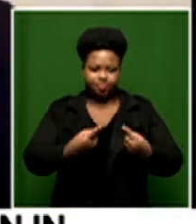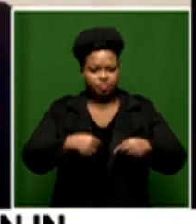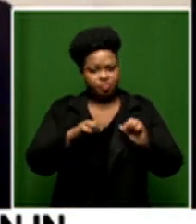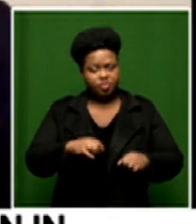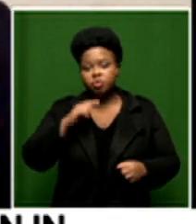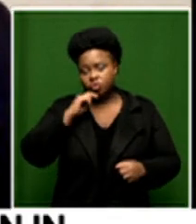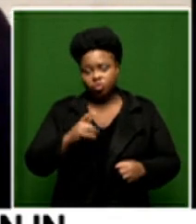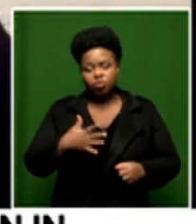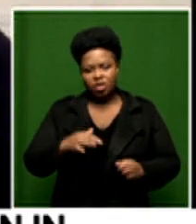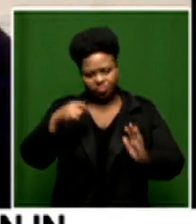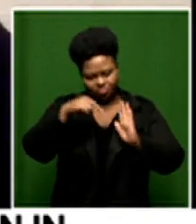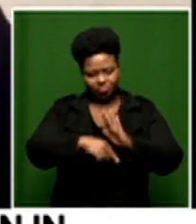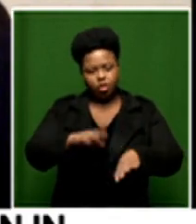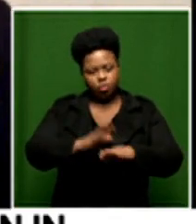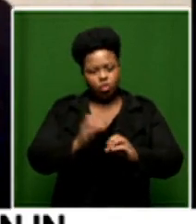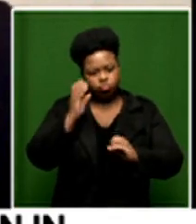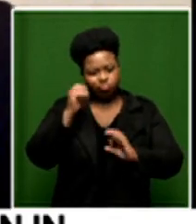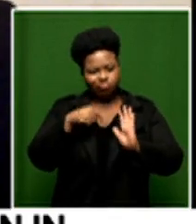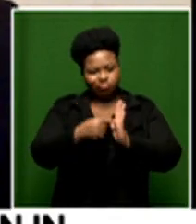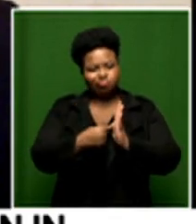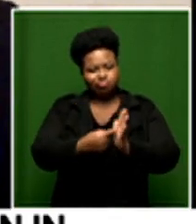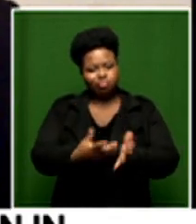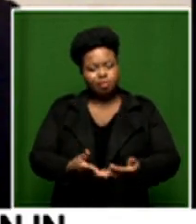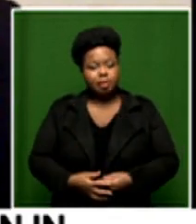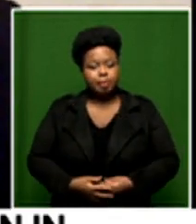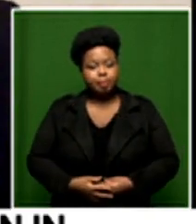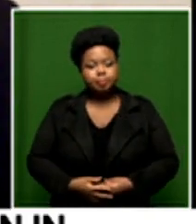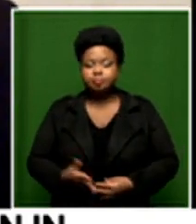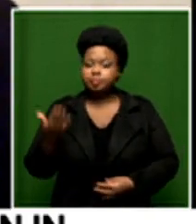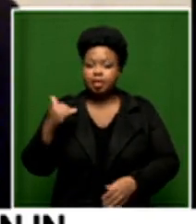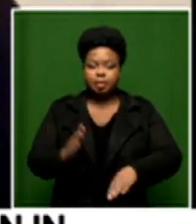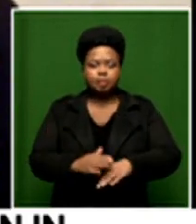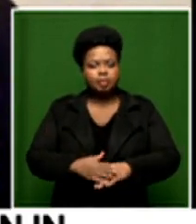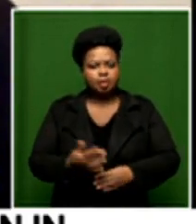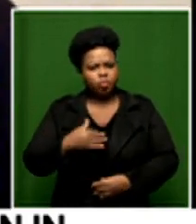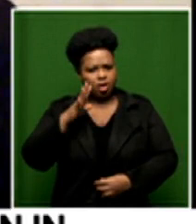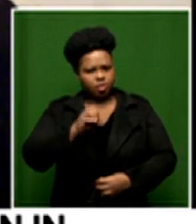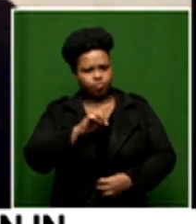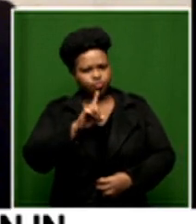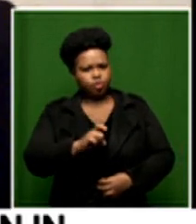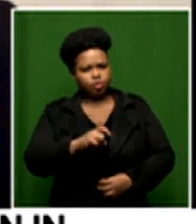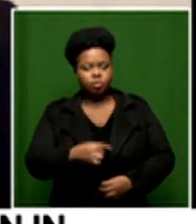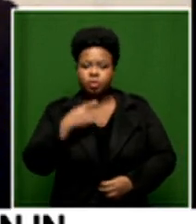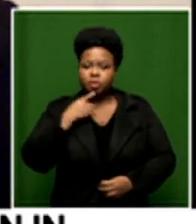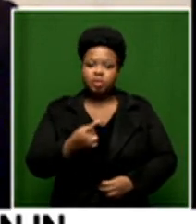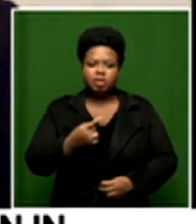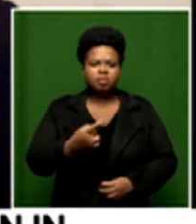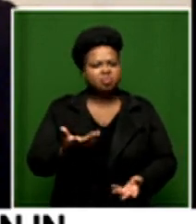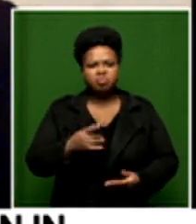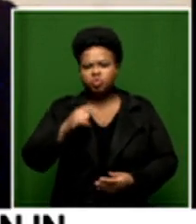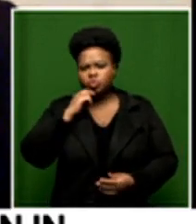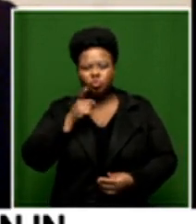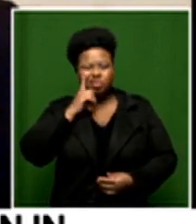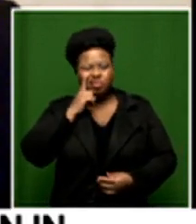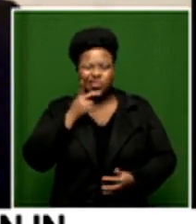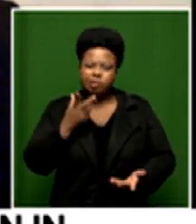we really needed to just get a little bit more out of this conversation the the last question that we left we left off was really looking